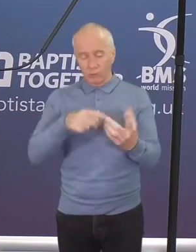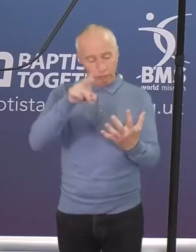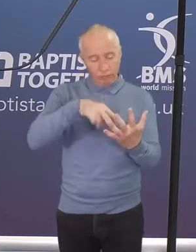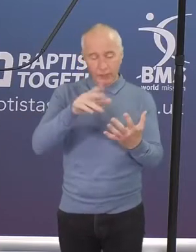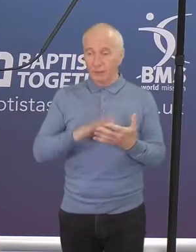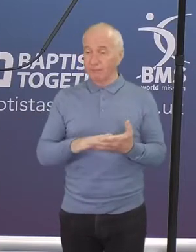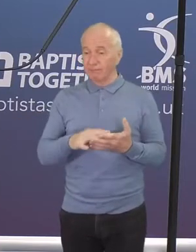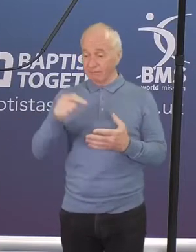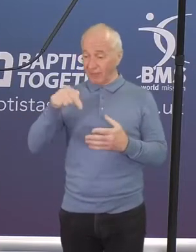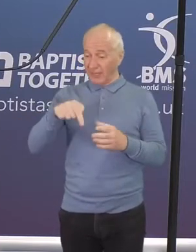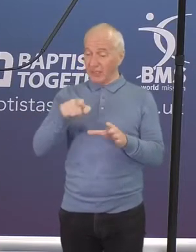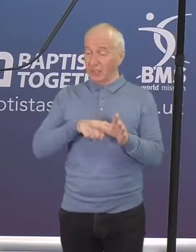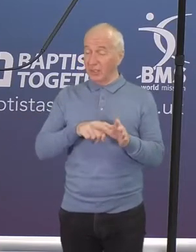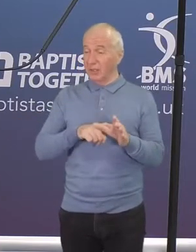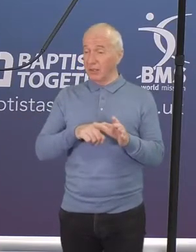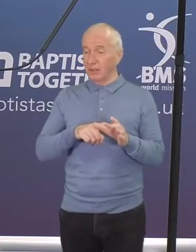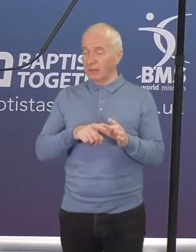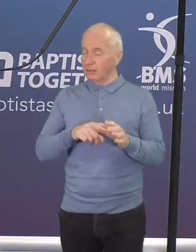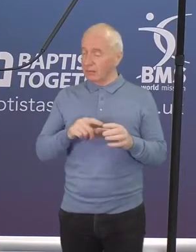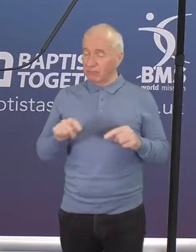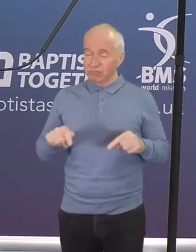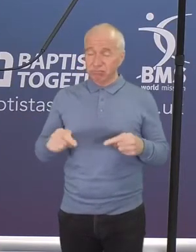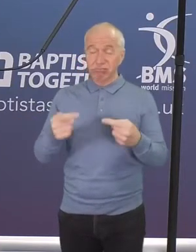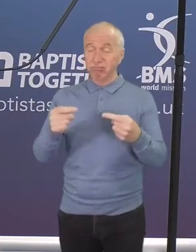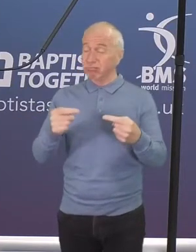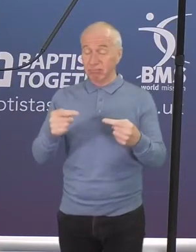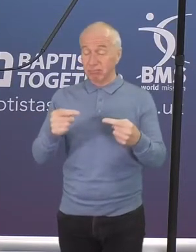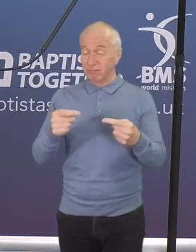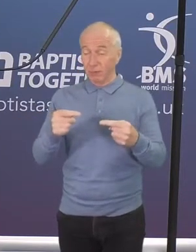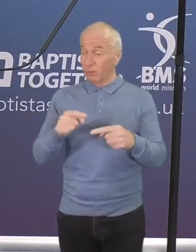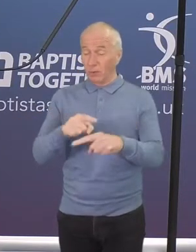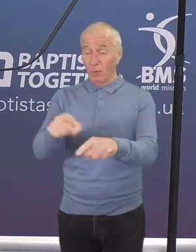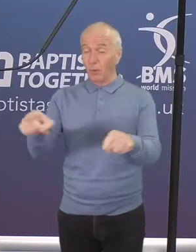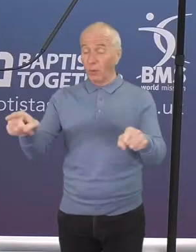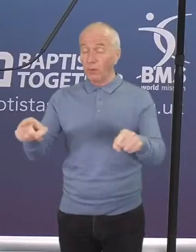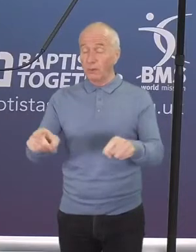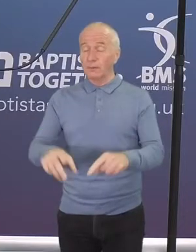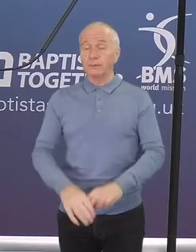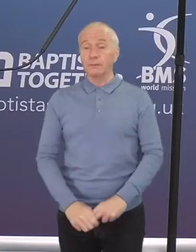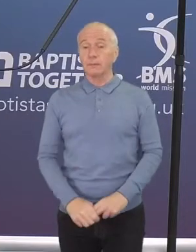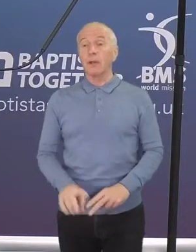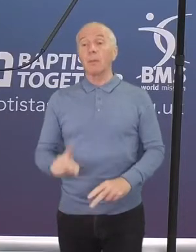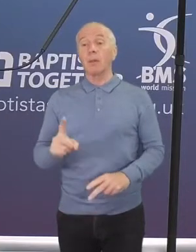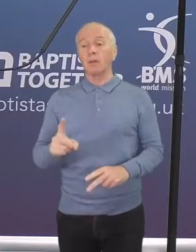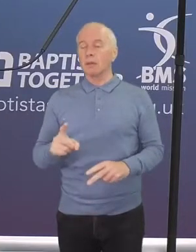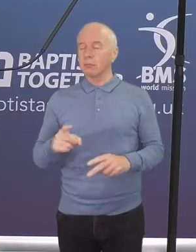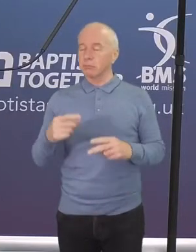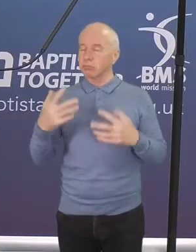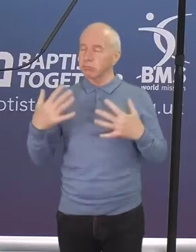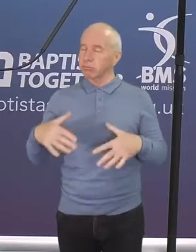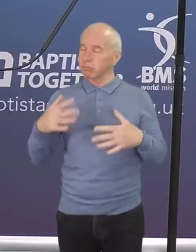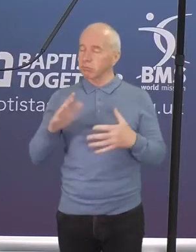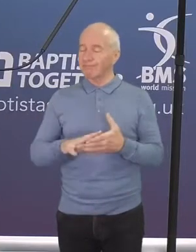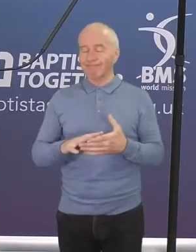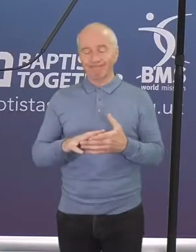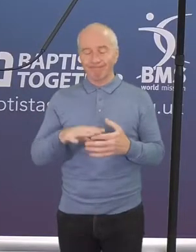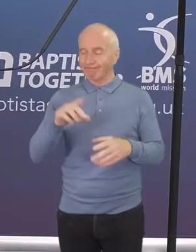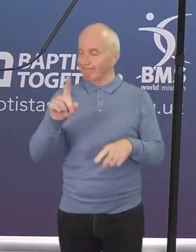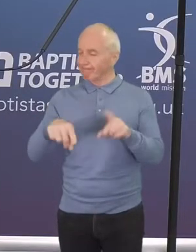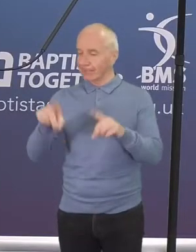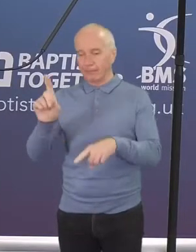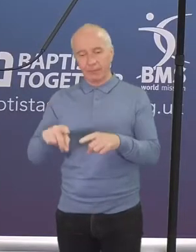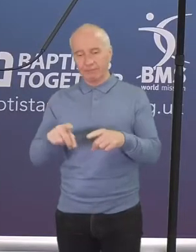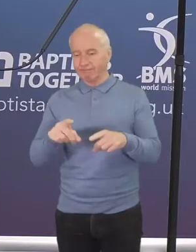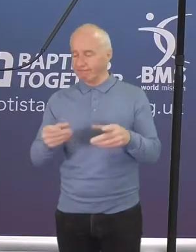really challenging year for all of us, hasn't it? But it's been amazing to see the contribution that each